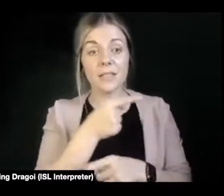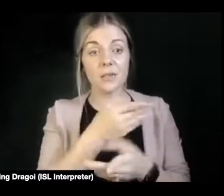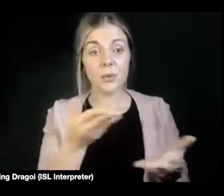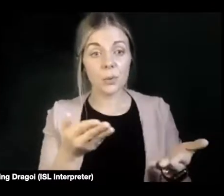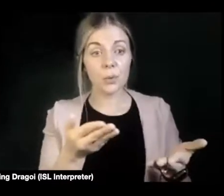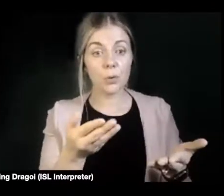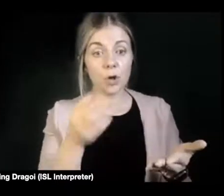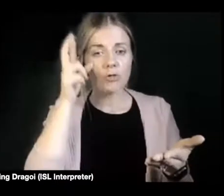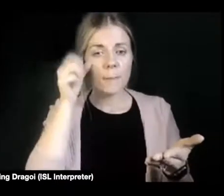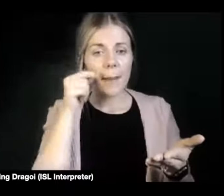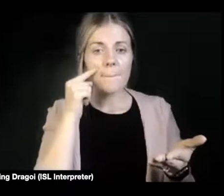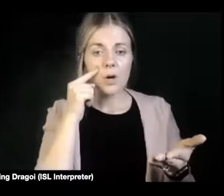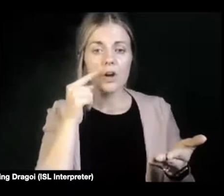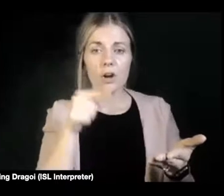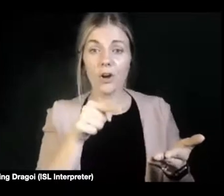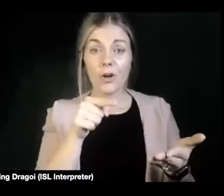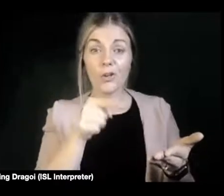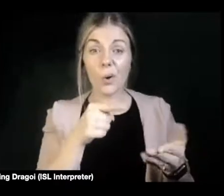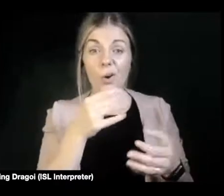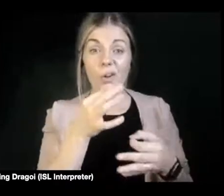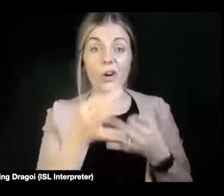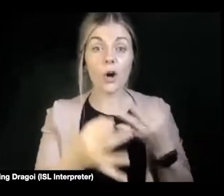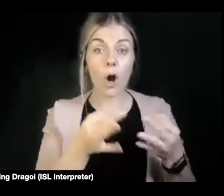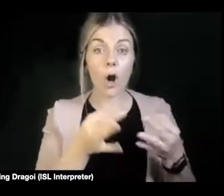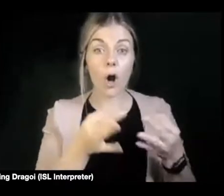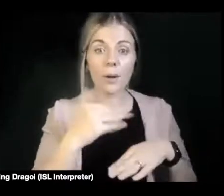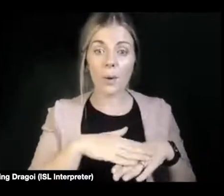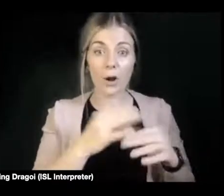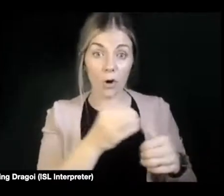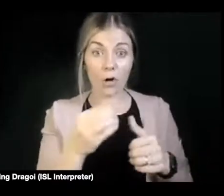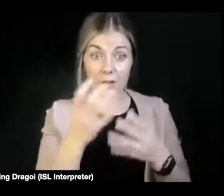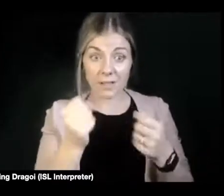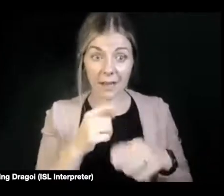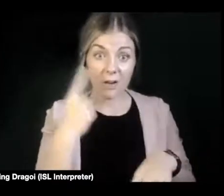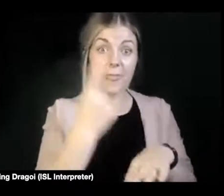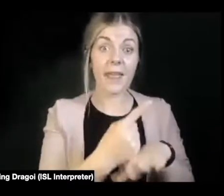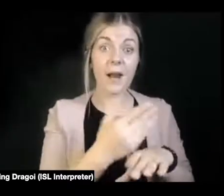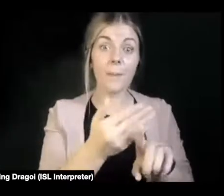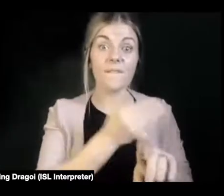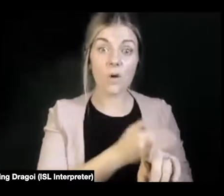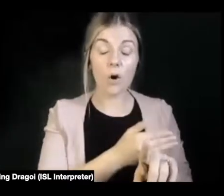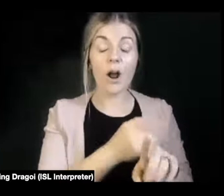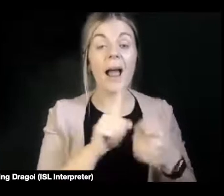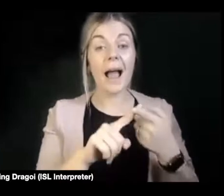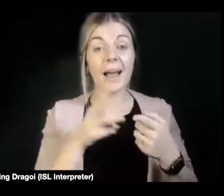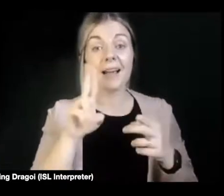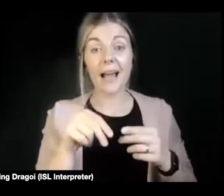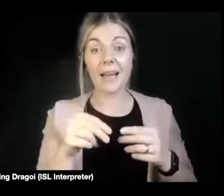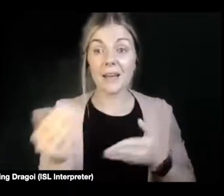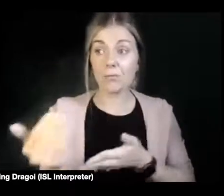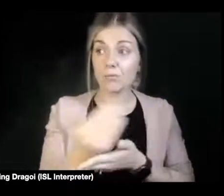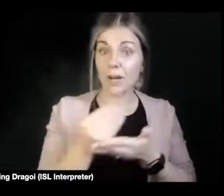you're boldly going where everyone else has gone before. And there are other people who can go on the journey with you, whether it's Full Spectrum